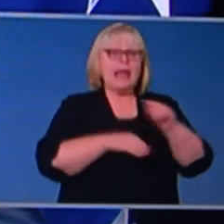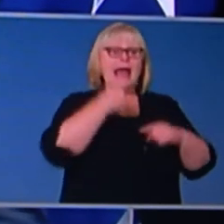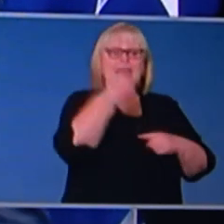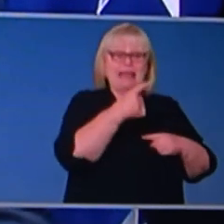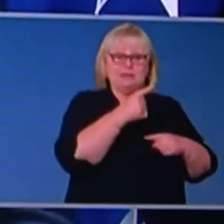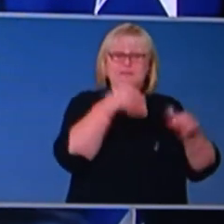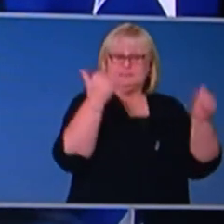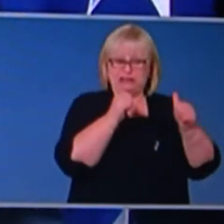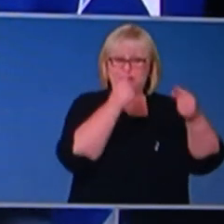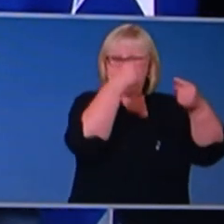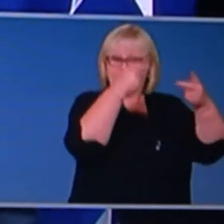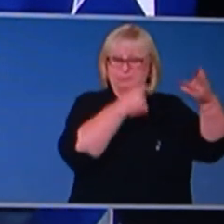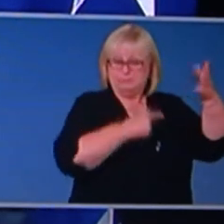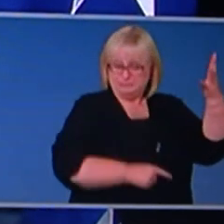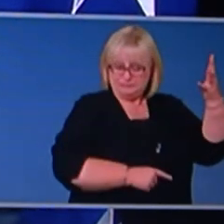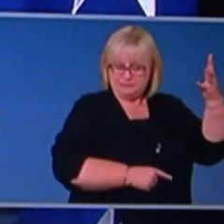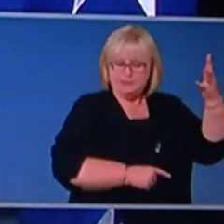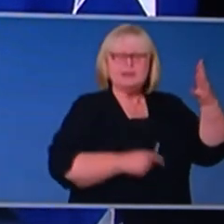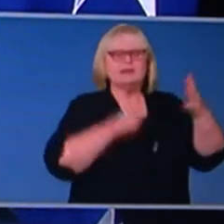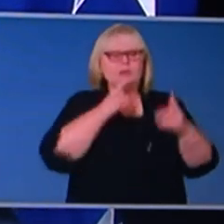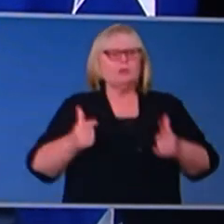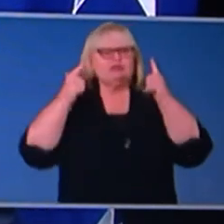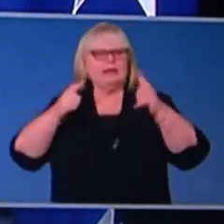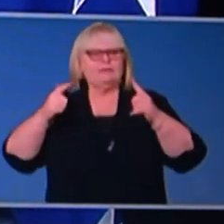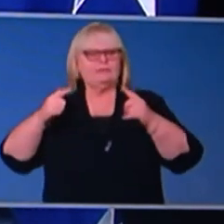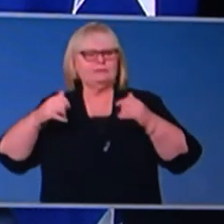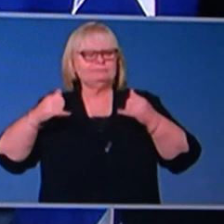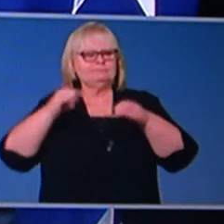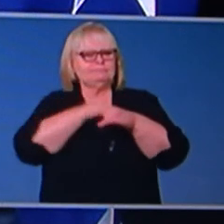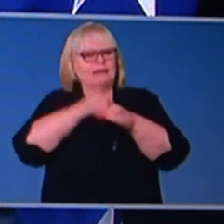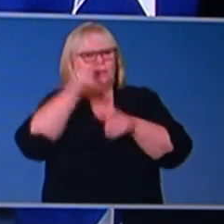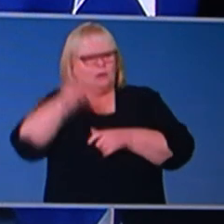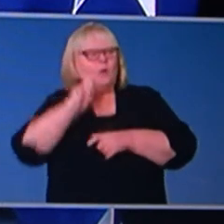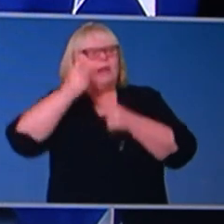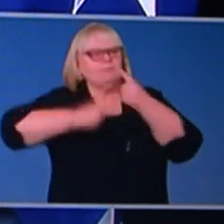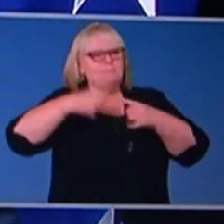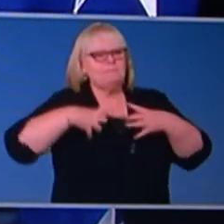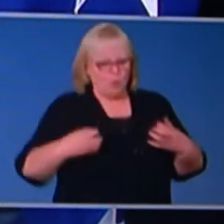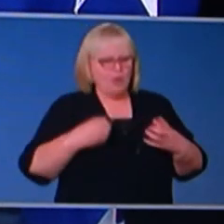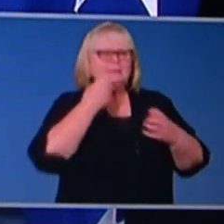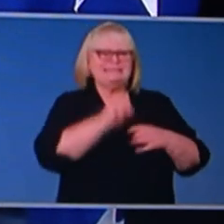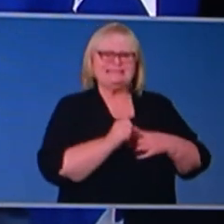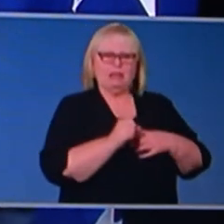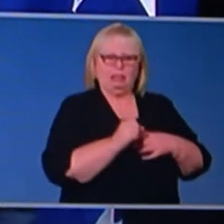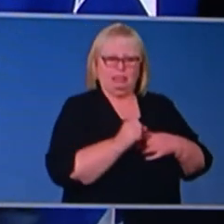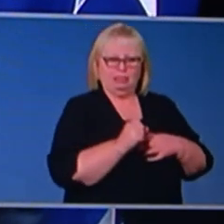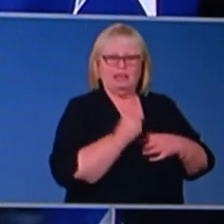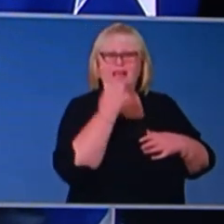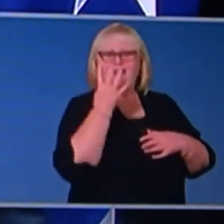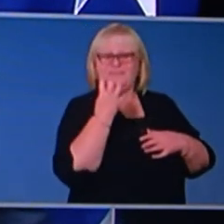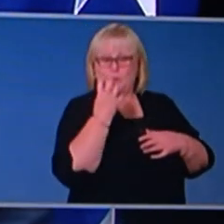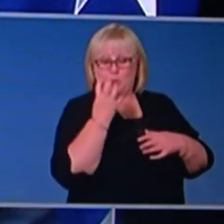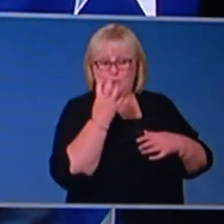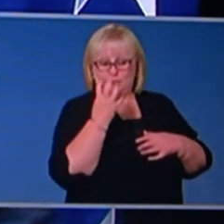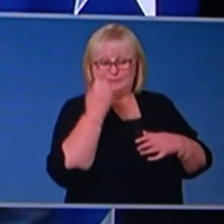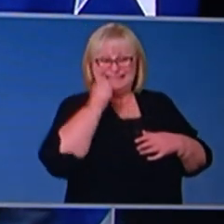Officer will go into further detail on those. But of those that remain outstanding, there is one that Australians